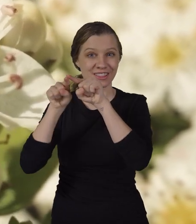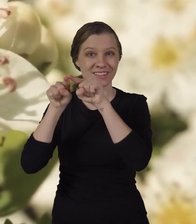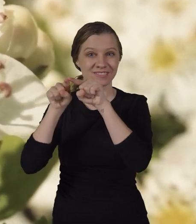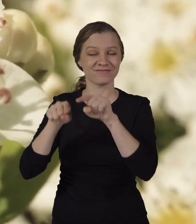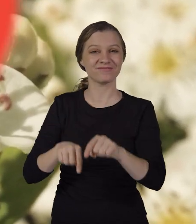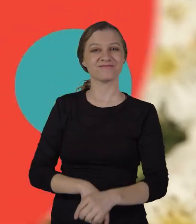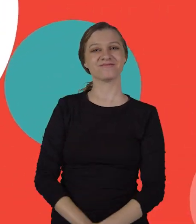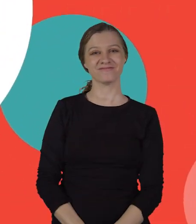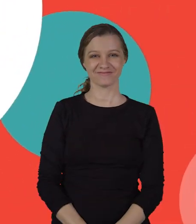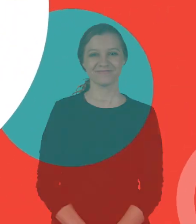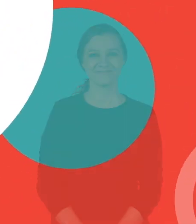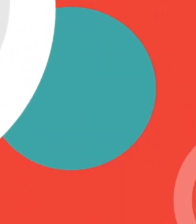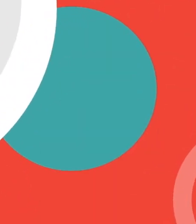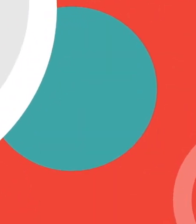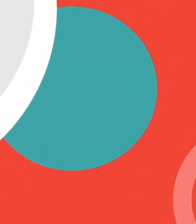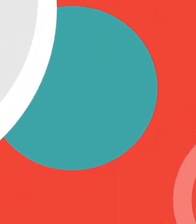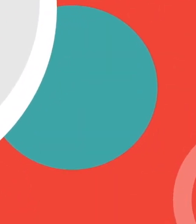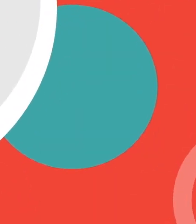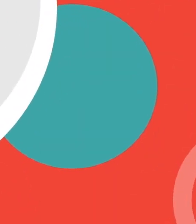cycles